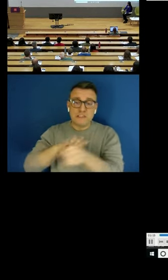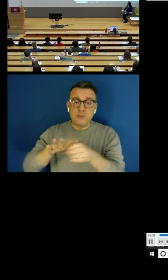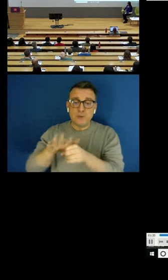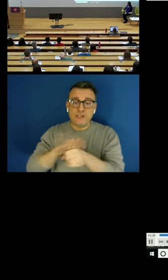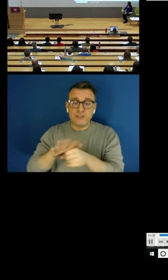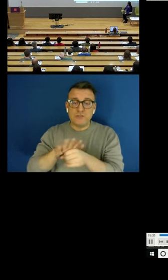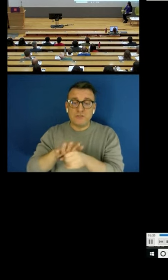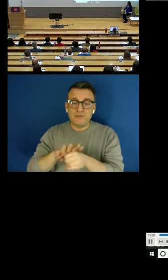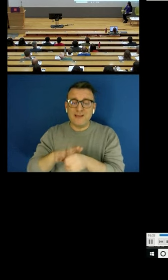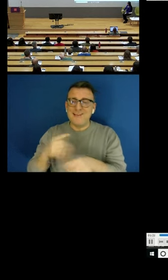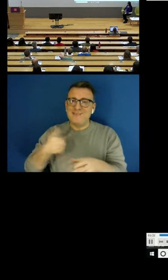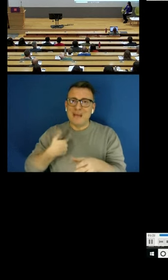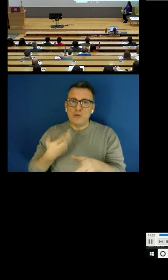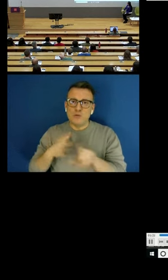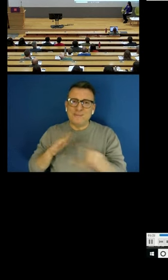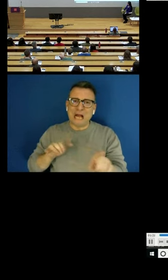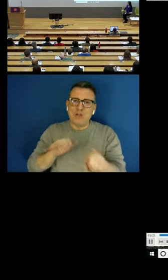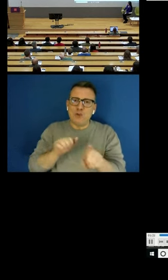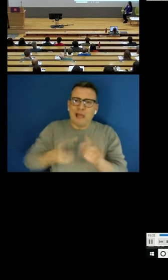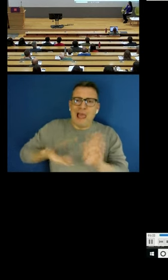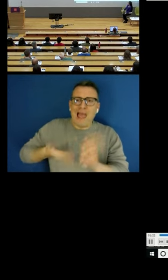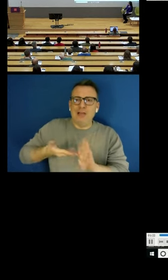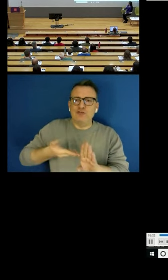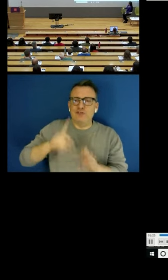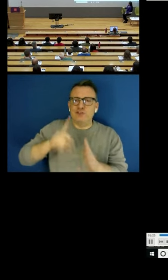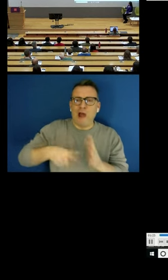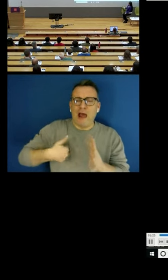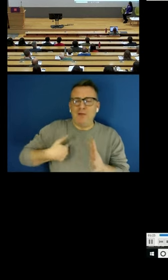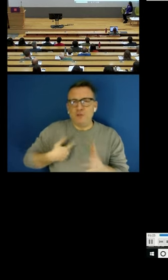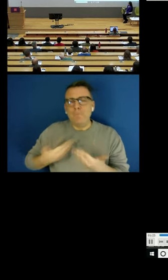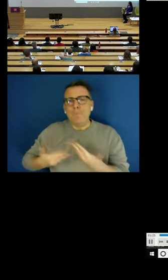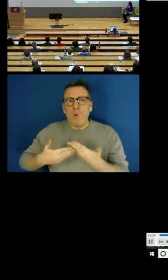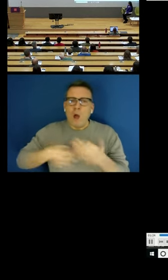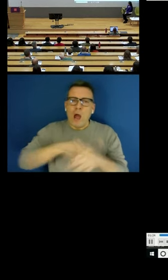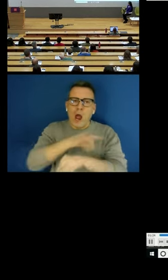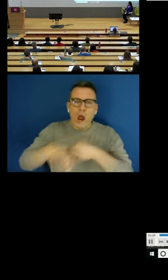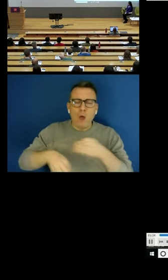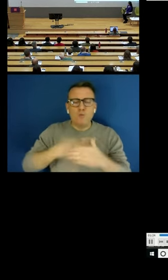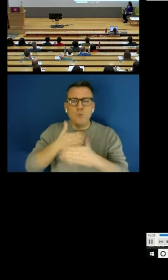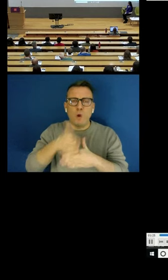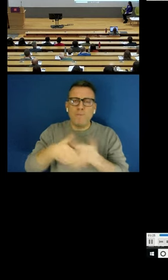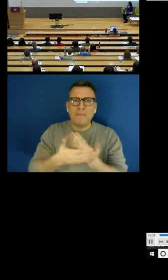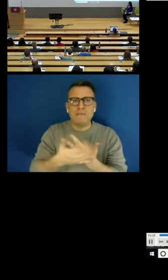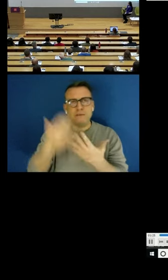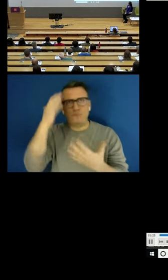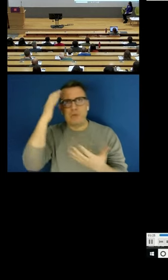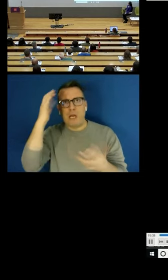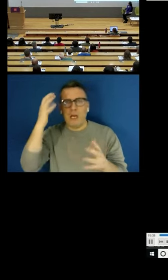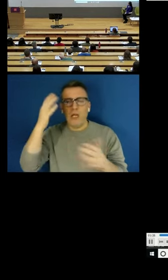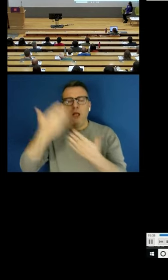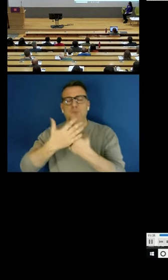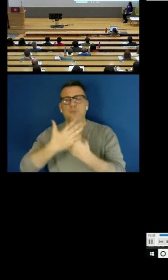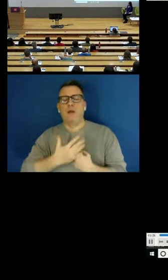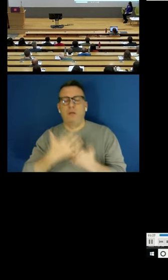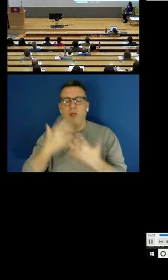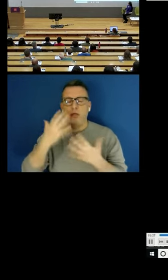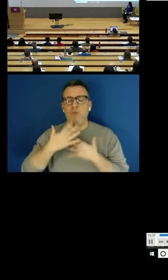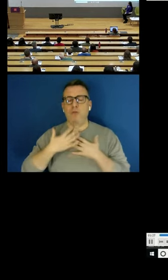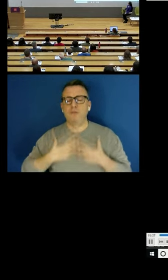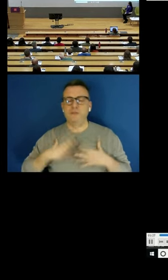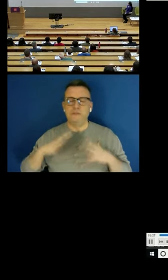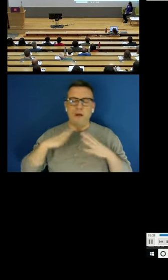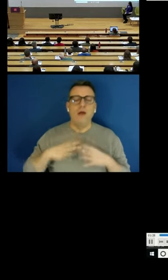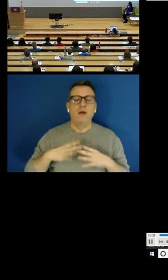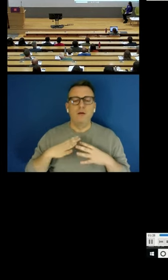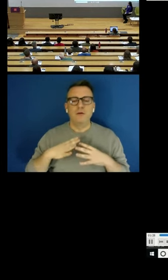extra hours and extra give it extra time and it's pressure on the brain and a body at the same time. Normally